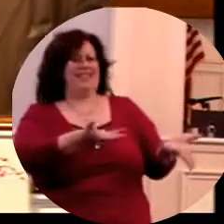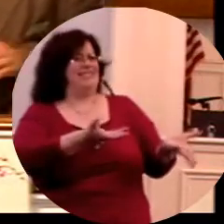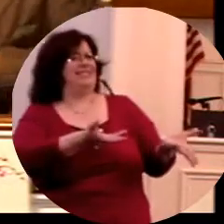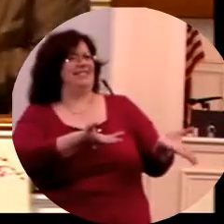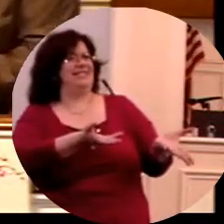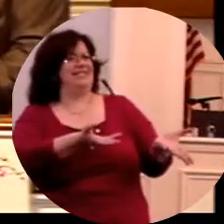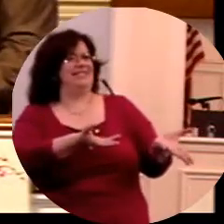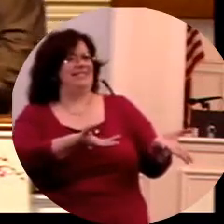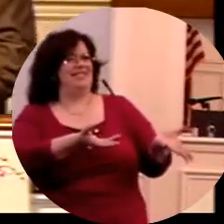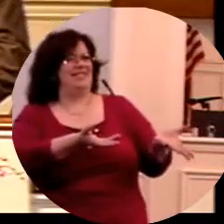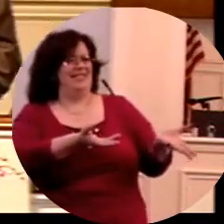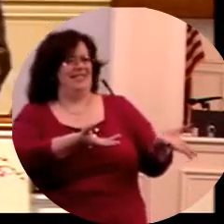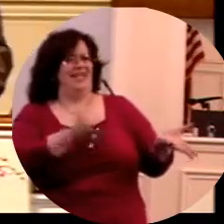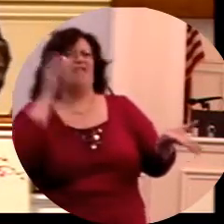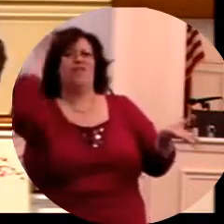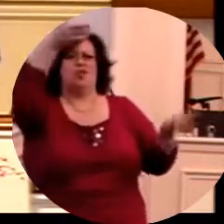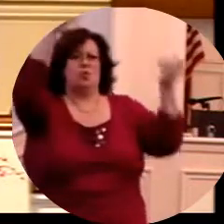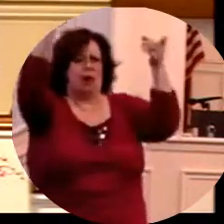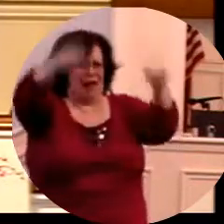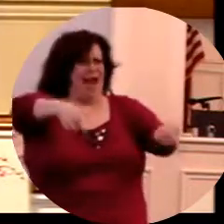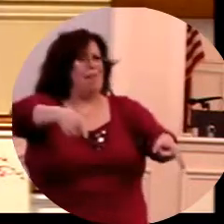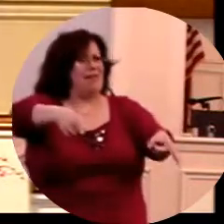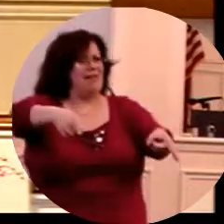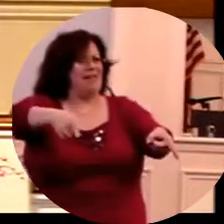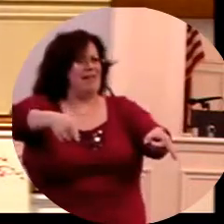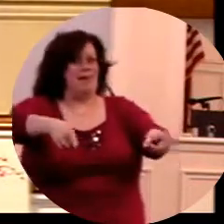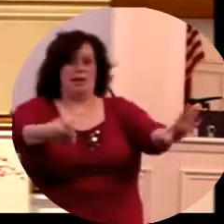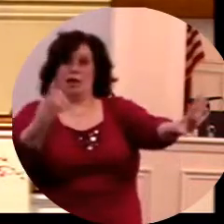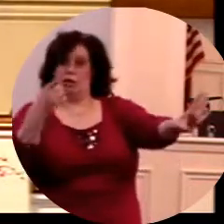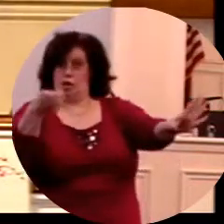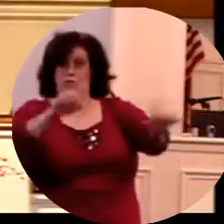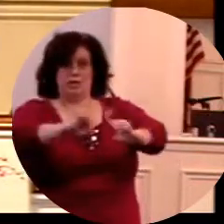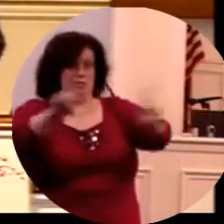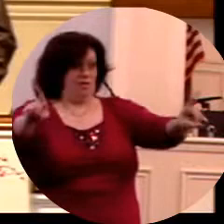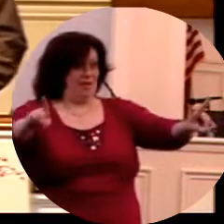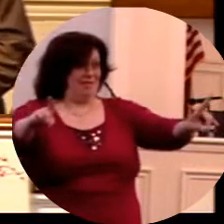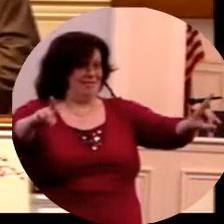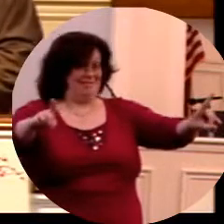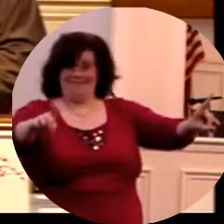those that are good. You know what? God's people are the enemy today.